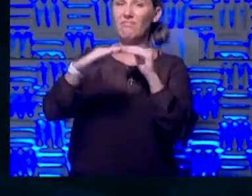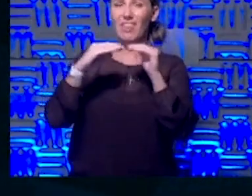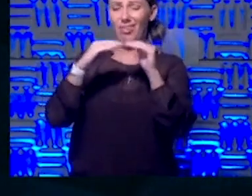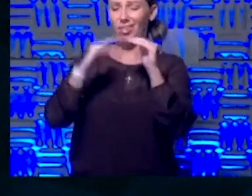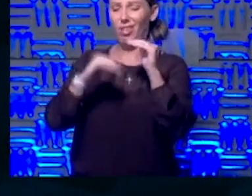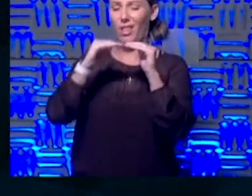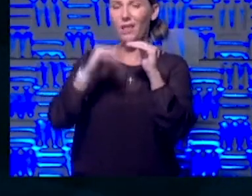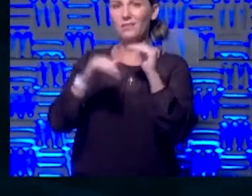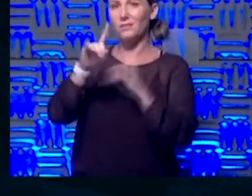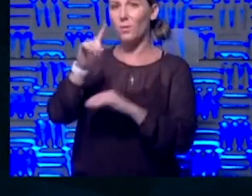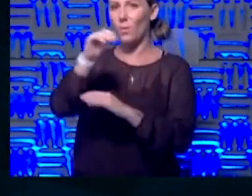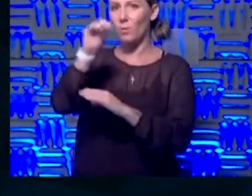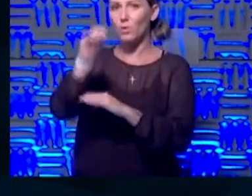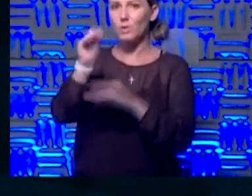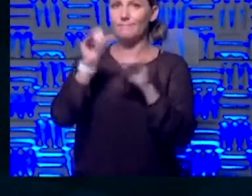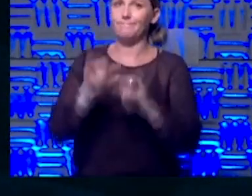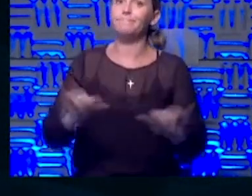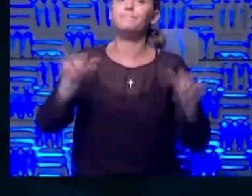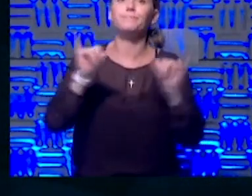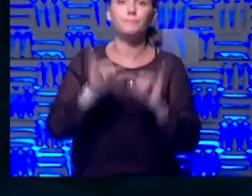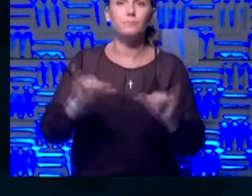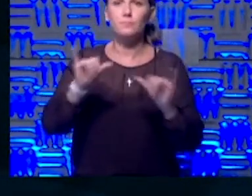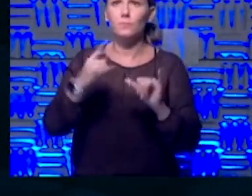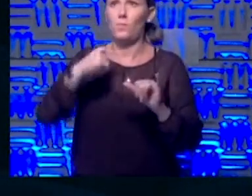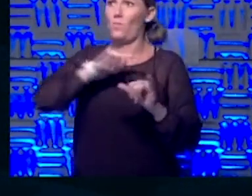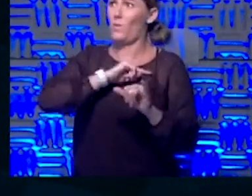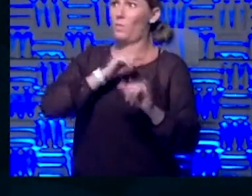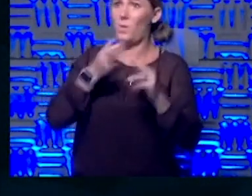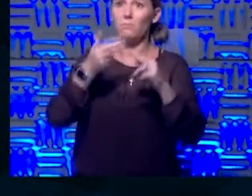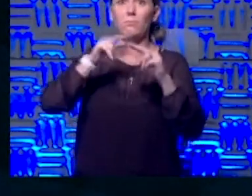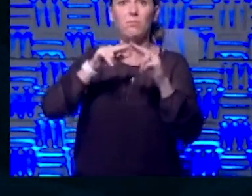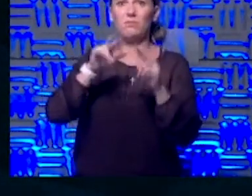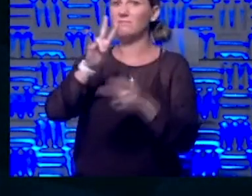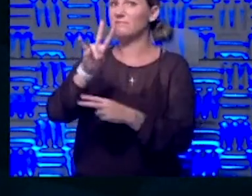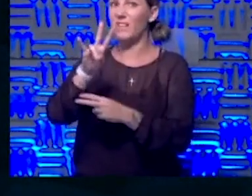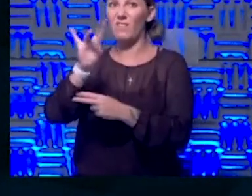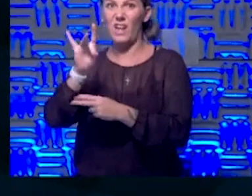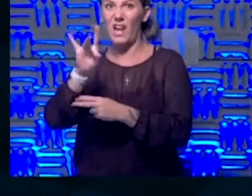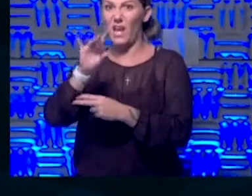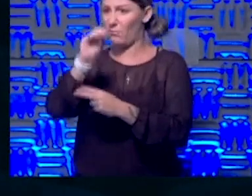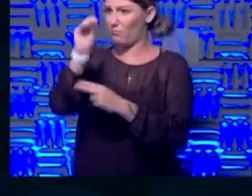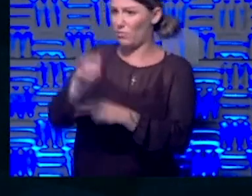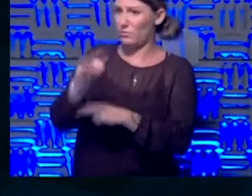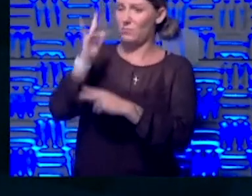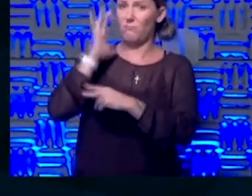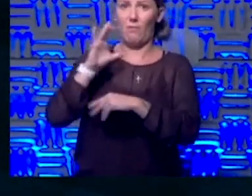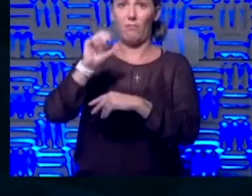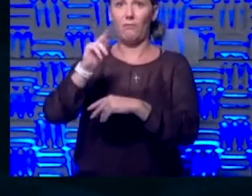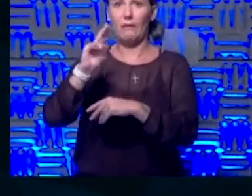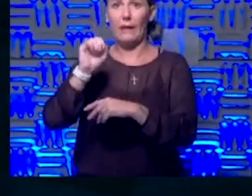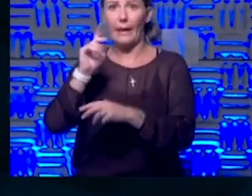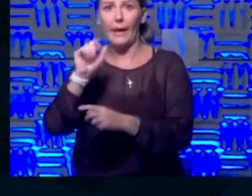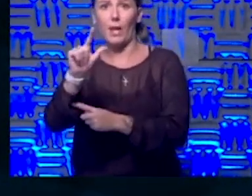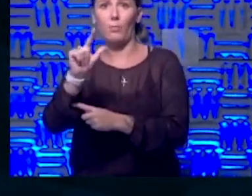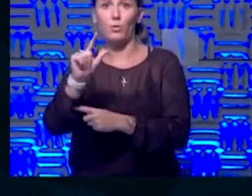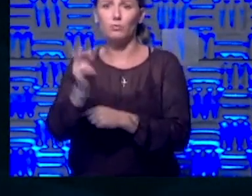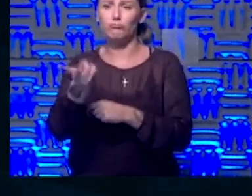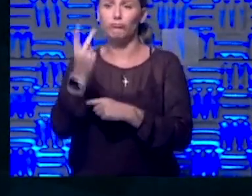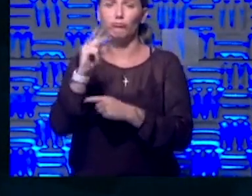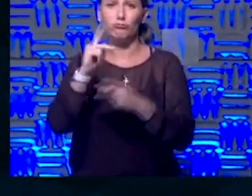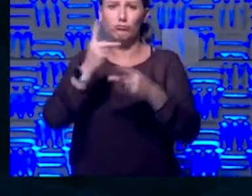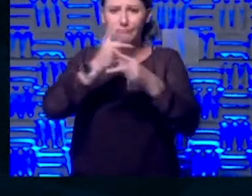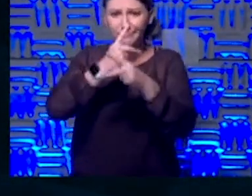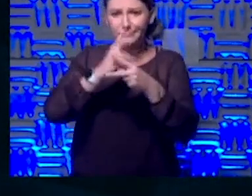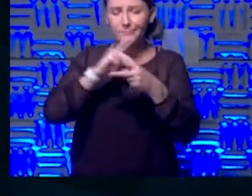% consistently. And we were up at like seven to 8% at the worst of it back in April. So those two metrics are